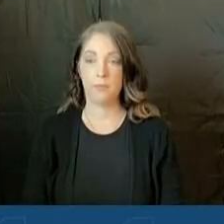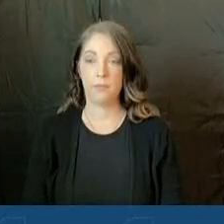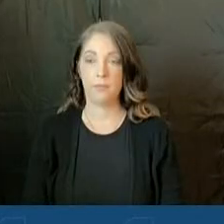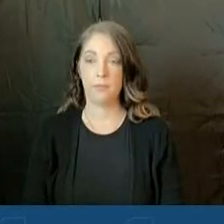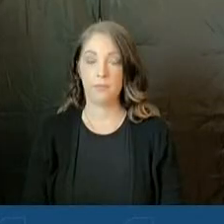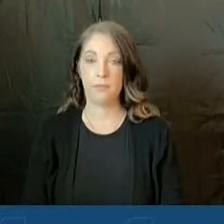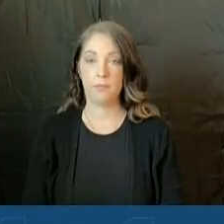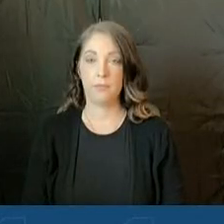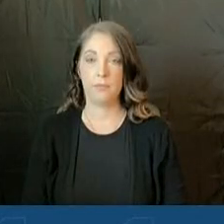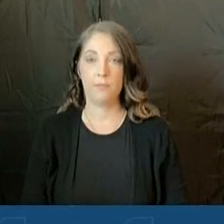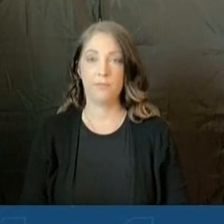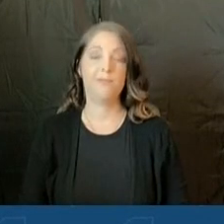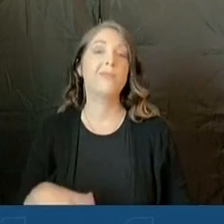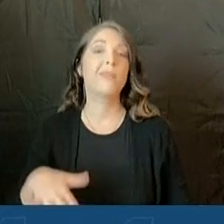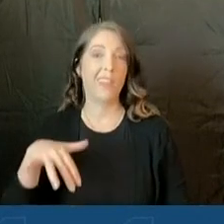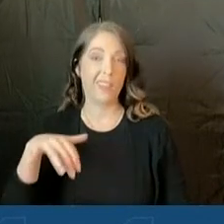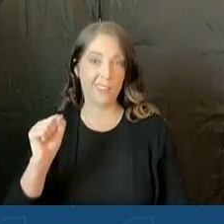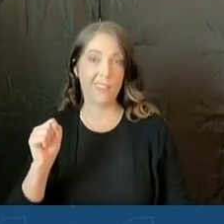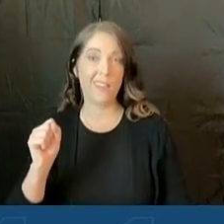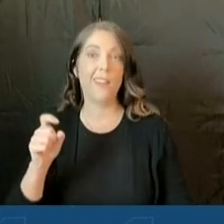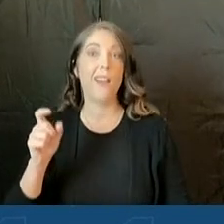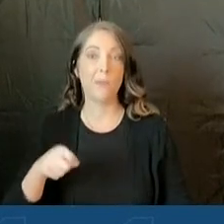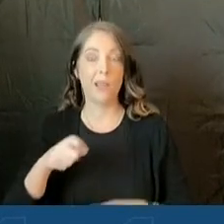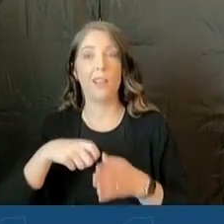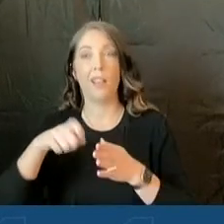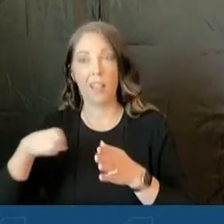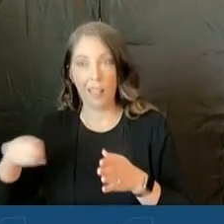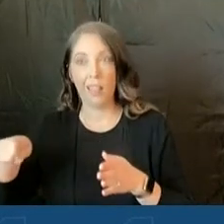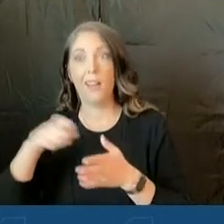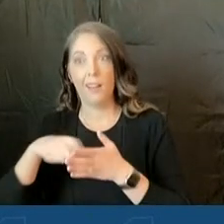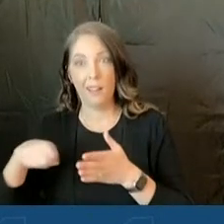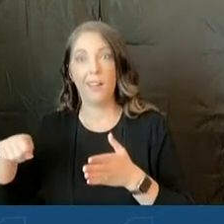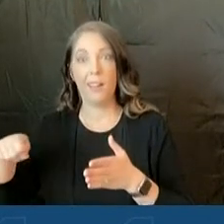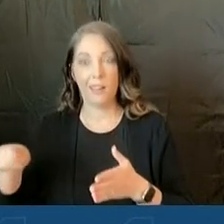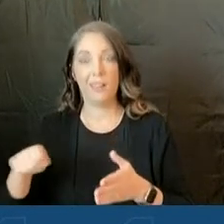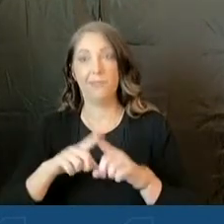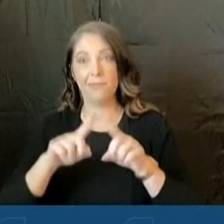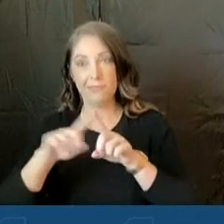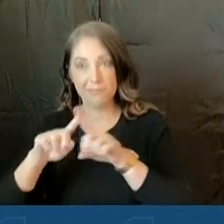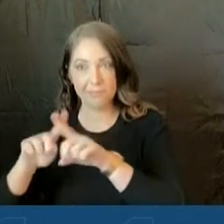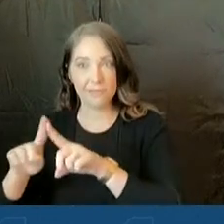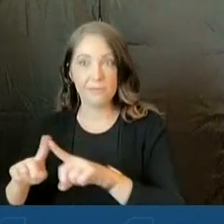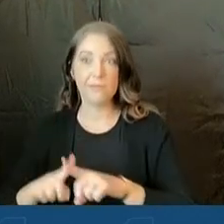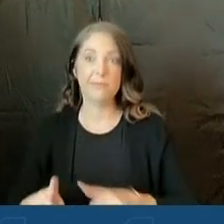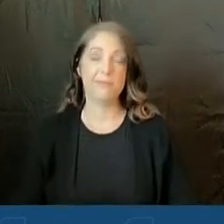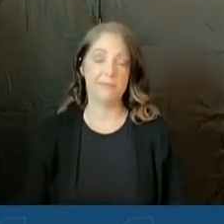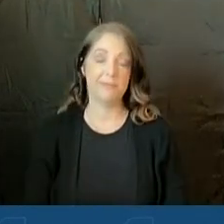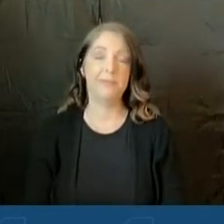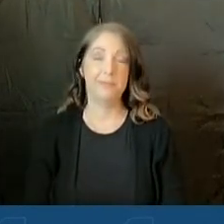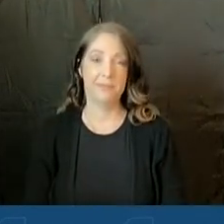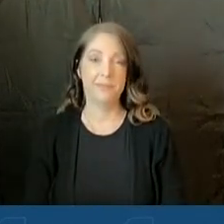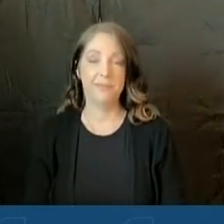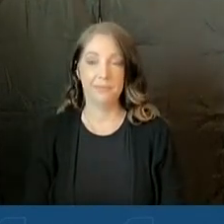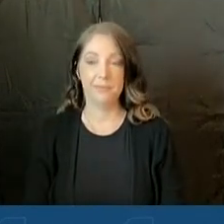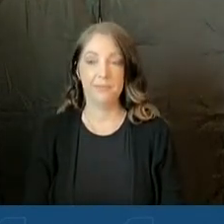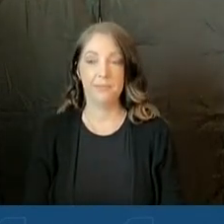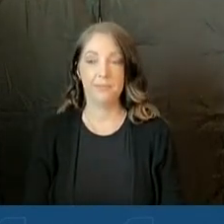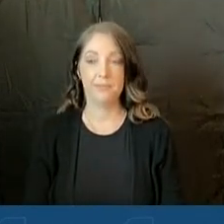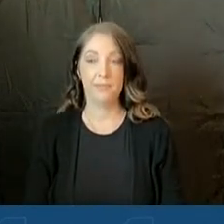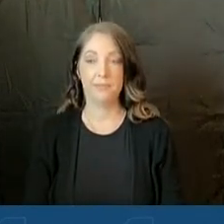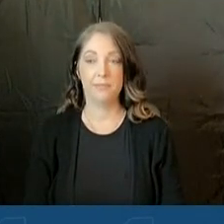Today, New York Governor Kathy Hochul signed off on several new gun reform laws in light of several mass shootings nationwide.